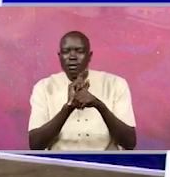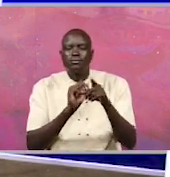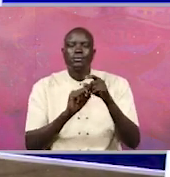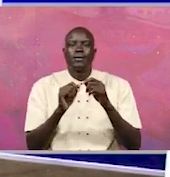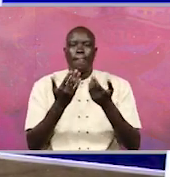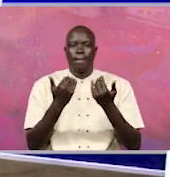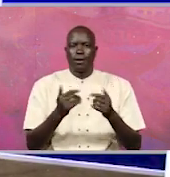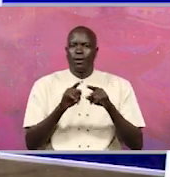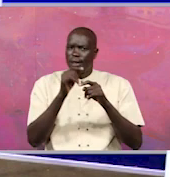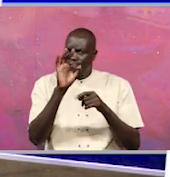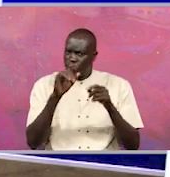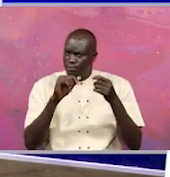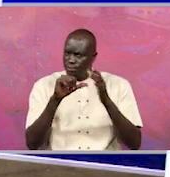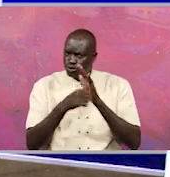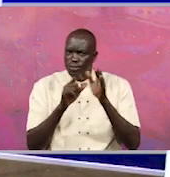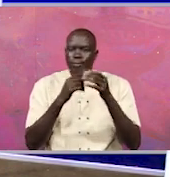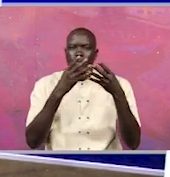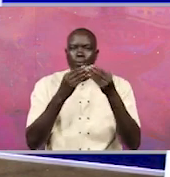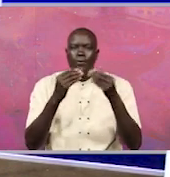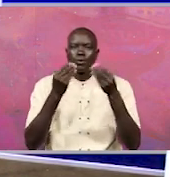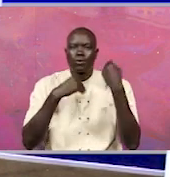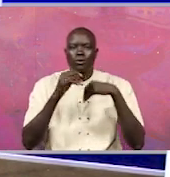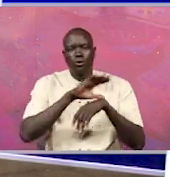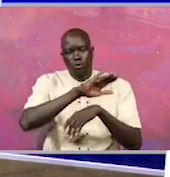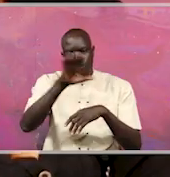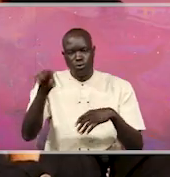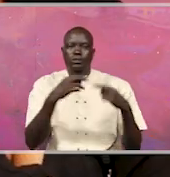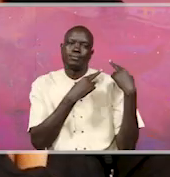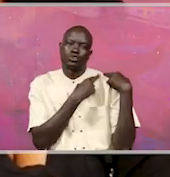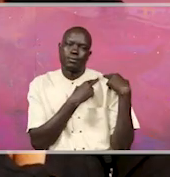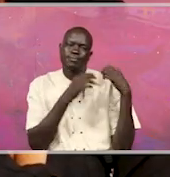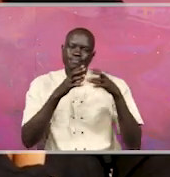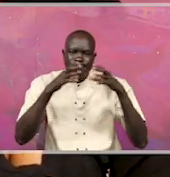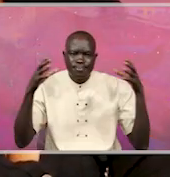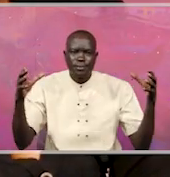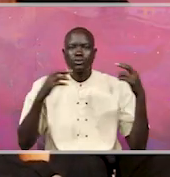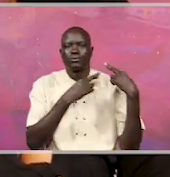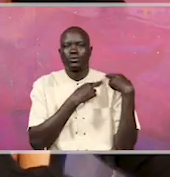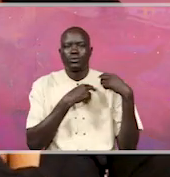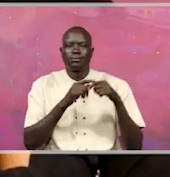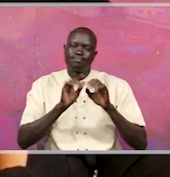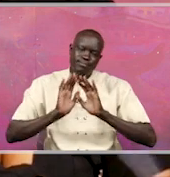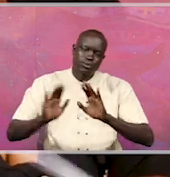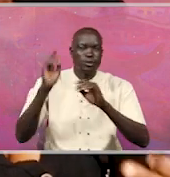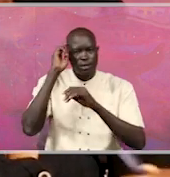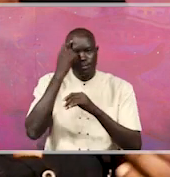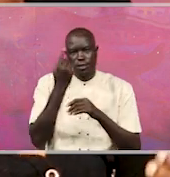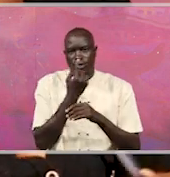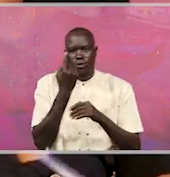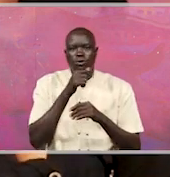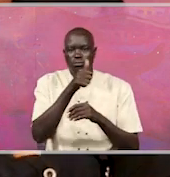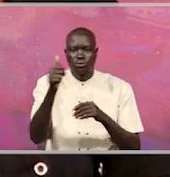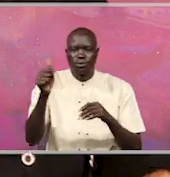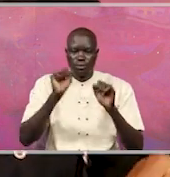mitigating issues of corruption, it's everyone's responsibility. I think it's such a big responsibility that cannot be left to government alone, so I think